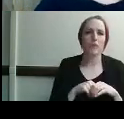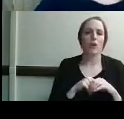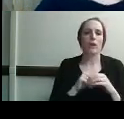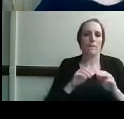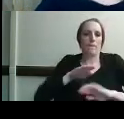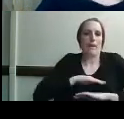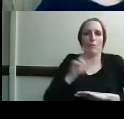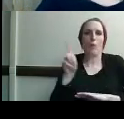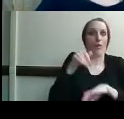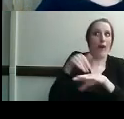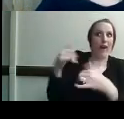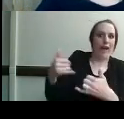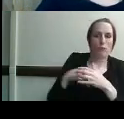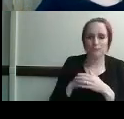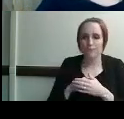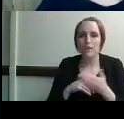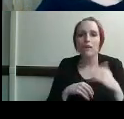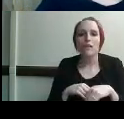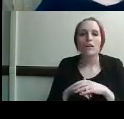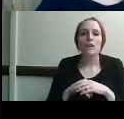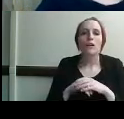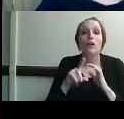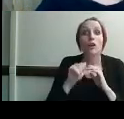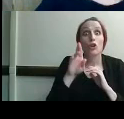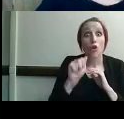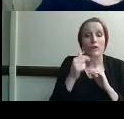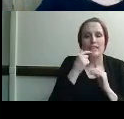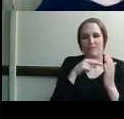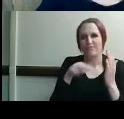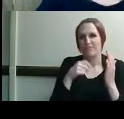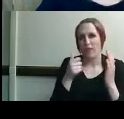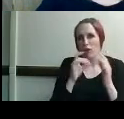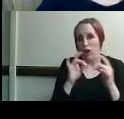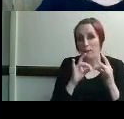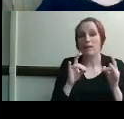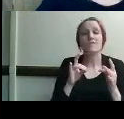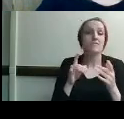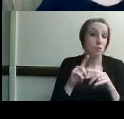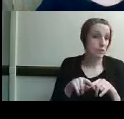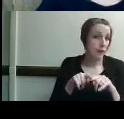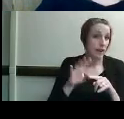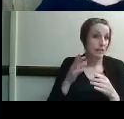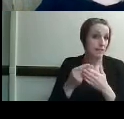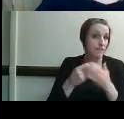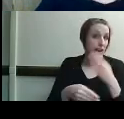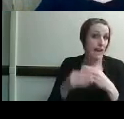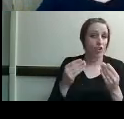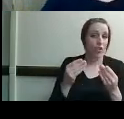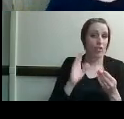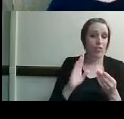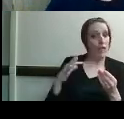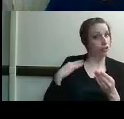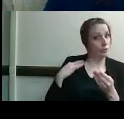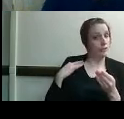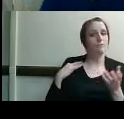thing that has to be considered is whether he would qualify financially yeah we're sort of assuming the